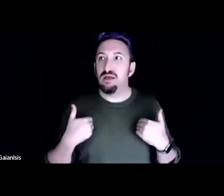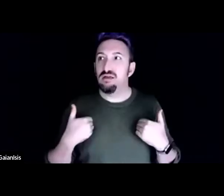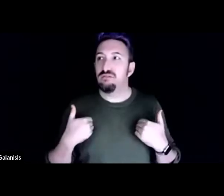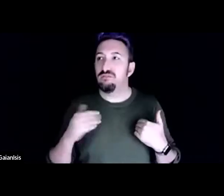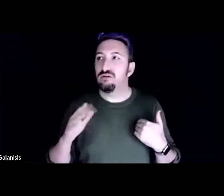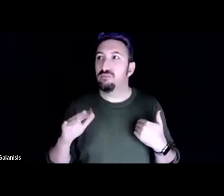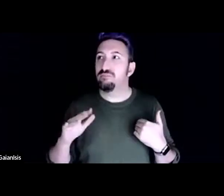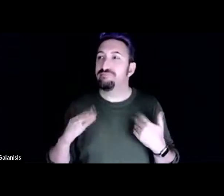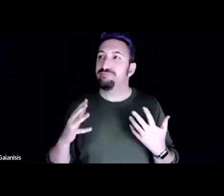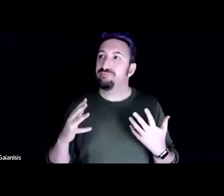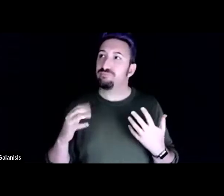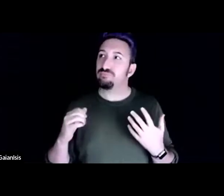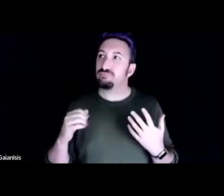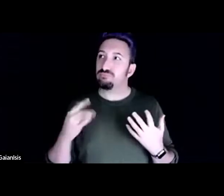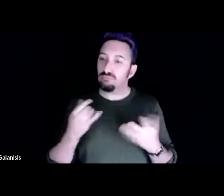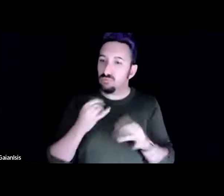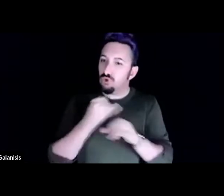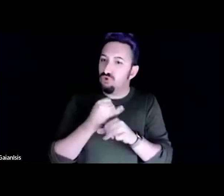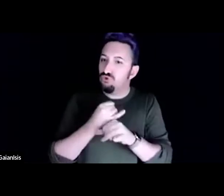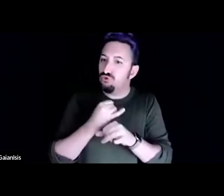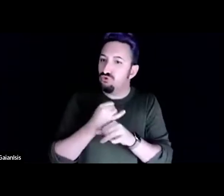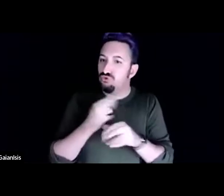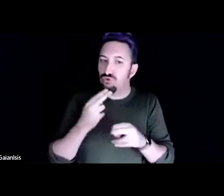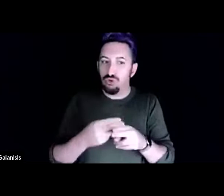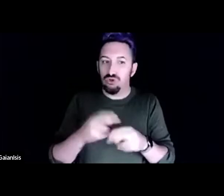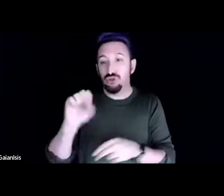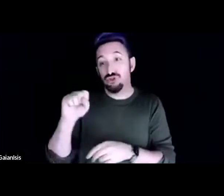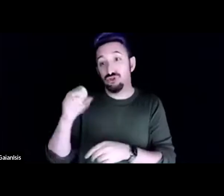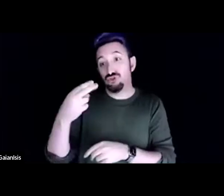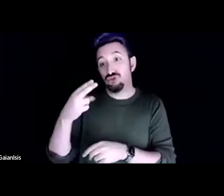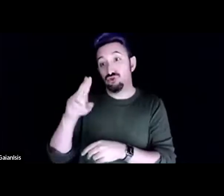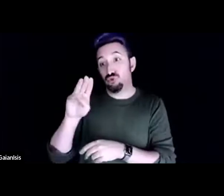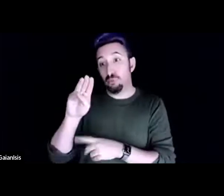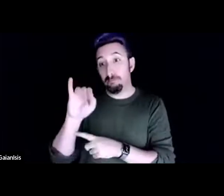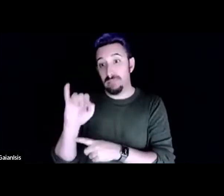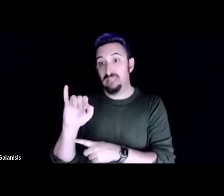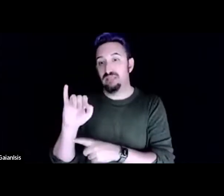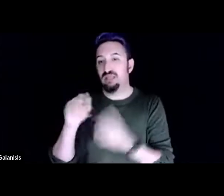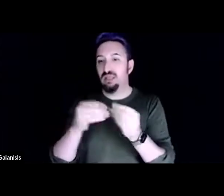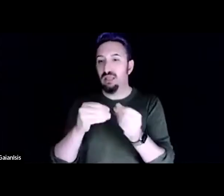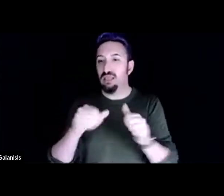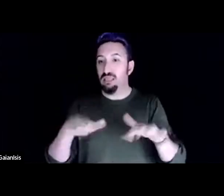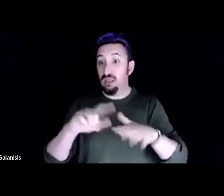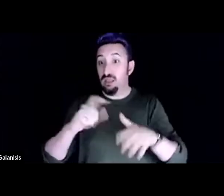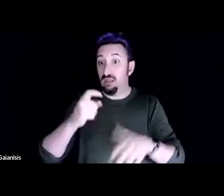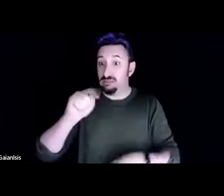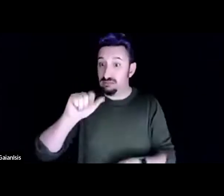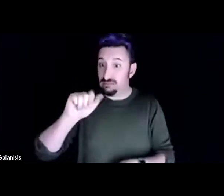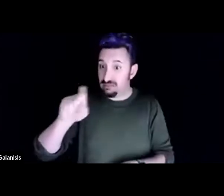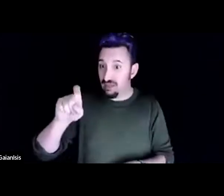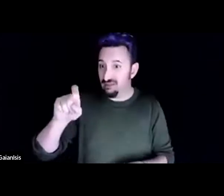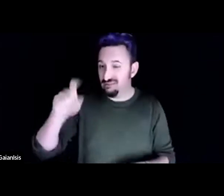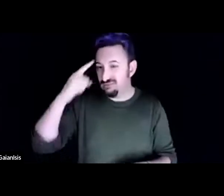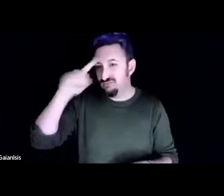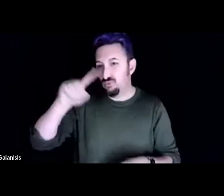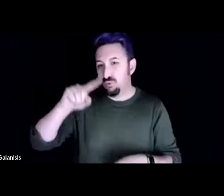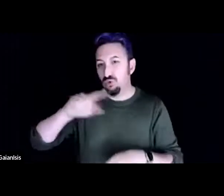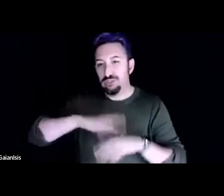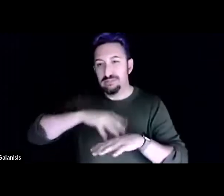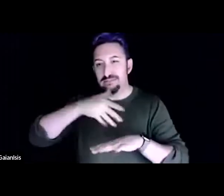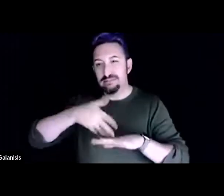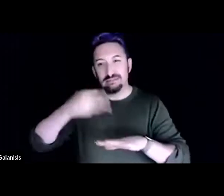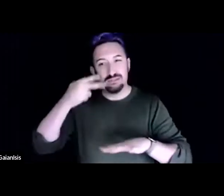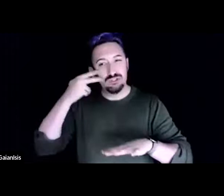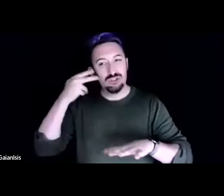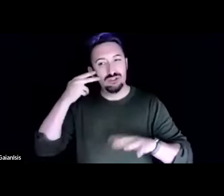institution now called the shumi land tax for indigenous people where it was